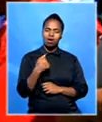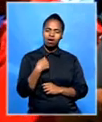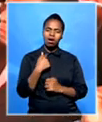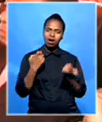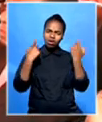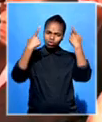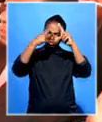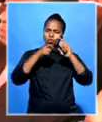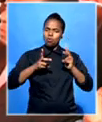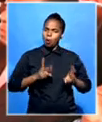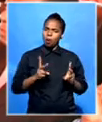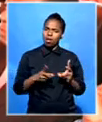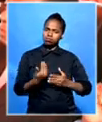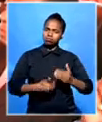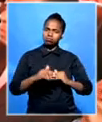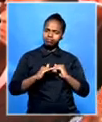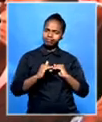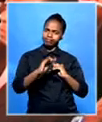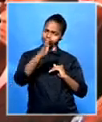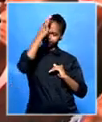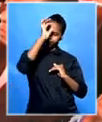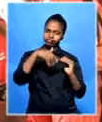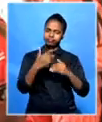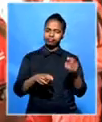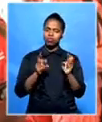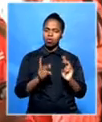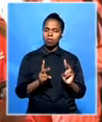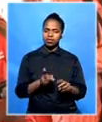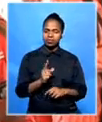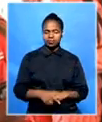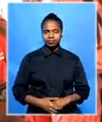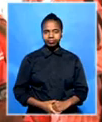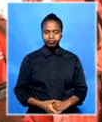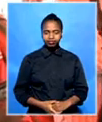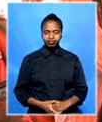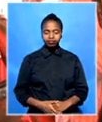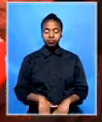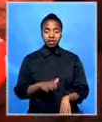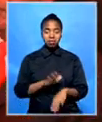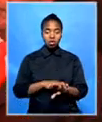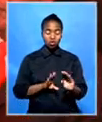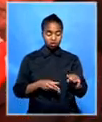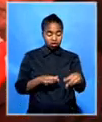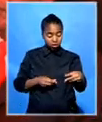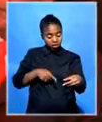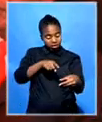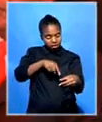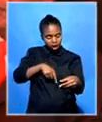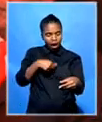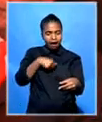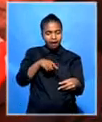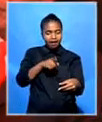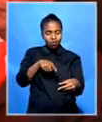normality and bringing stability to government institutions. A more comprehensive document that will guide the coalition